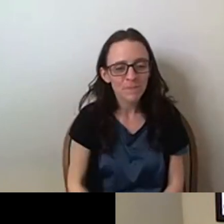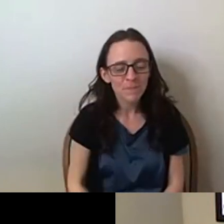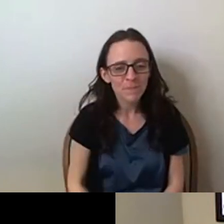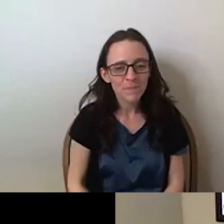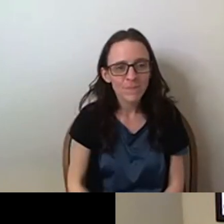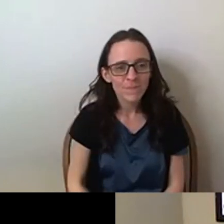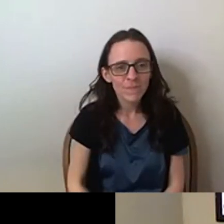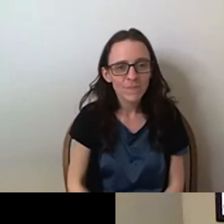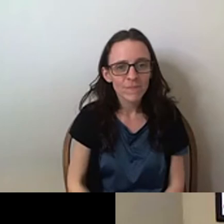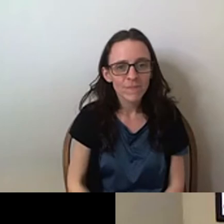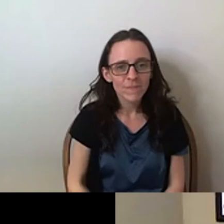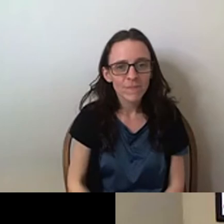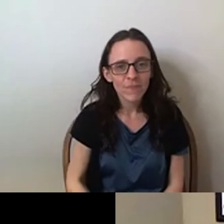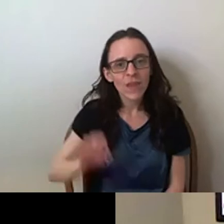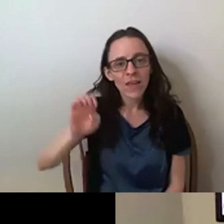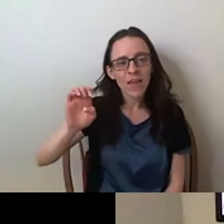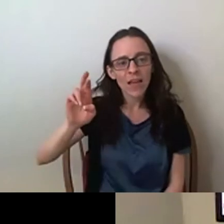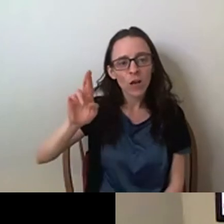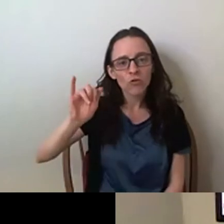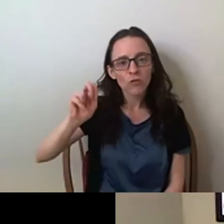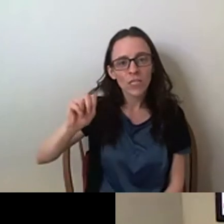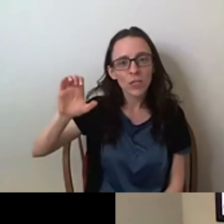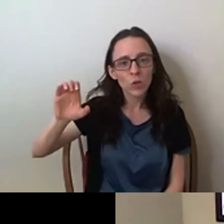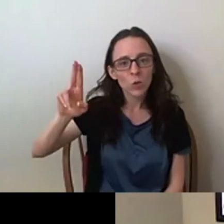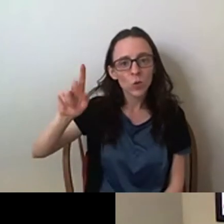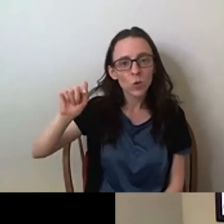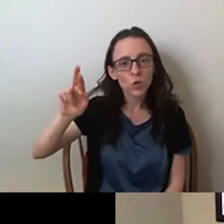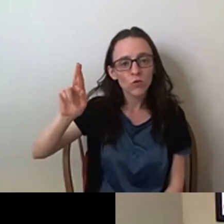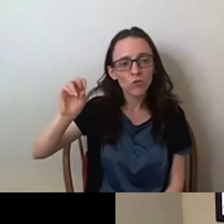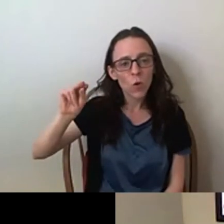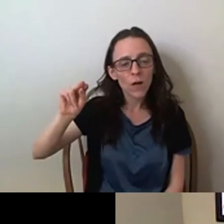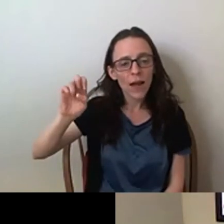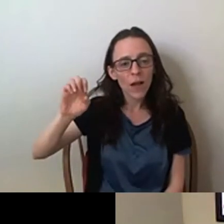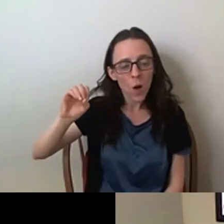Coutroneo, who is in international affairs and cultural anthropology.